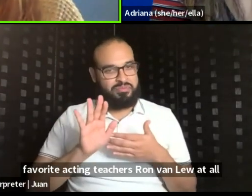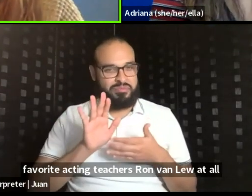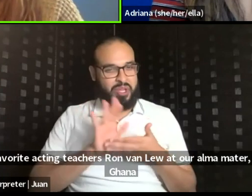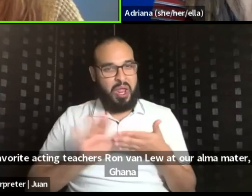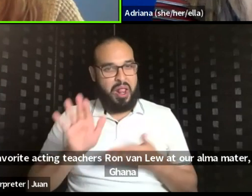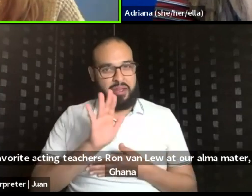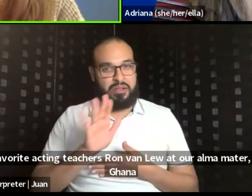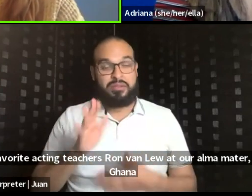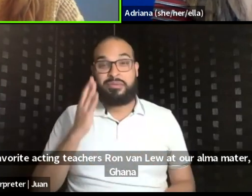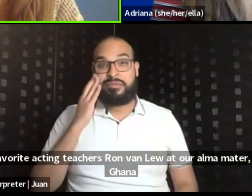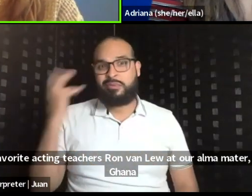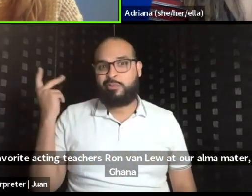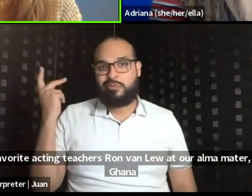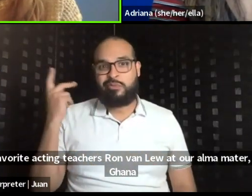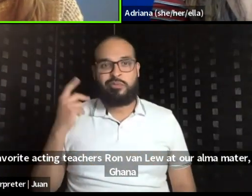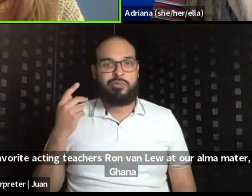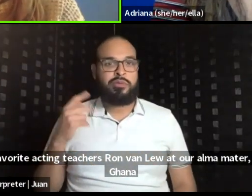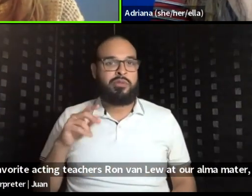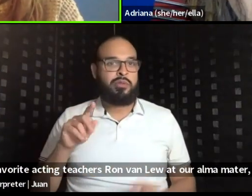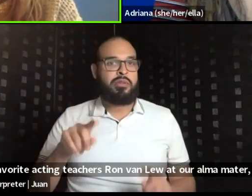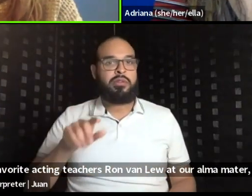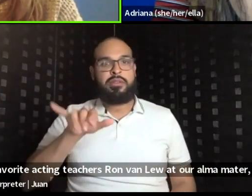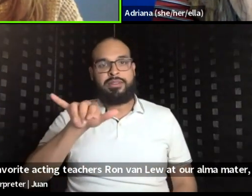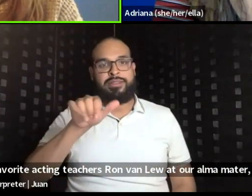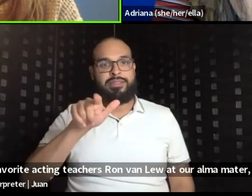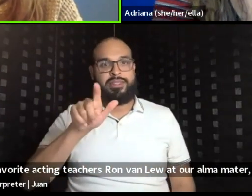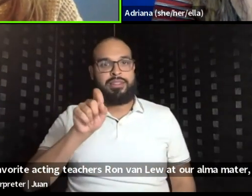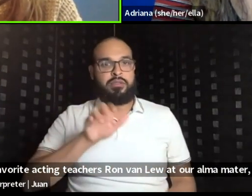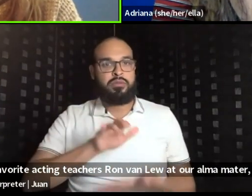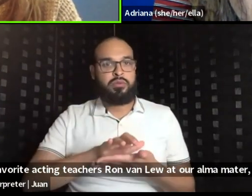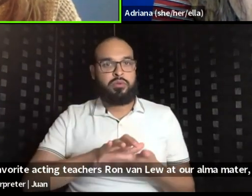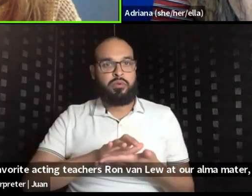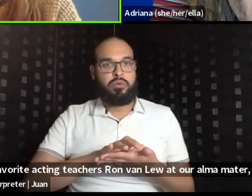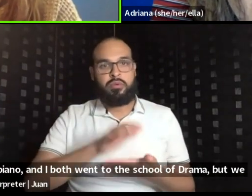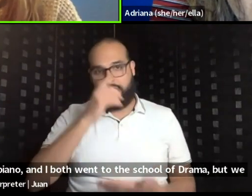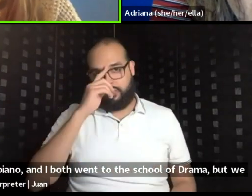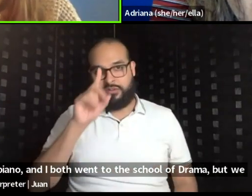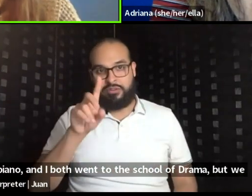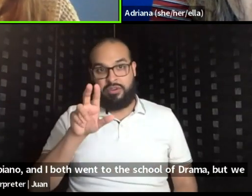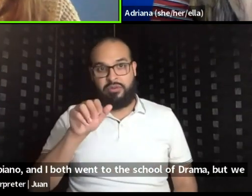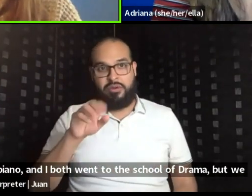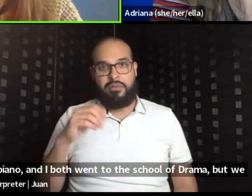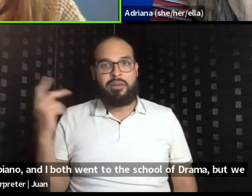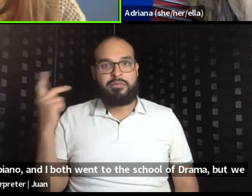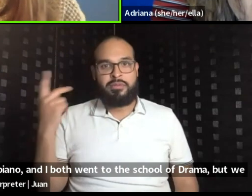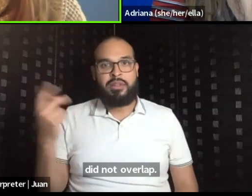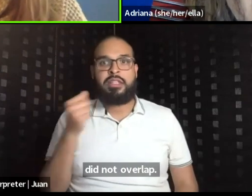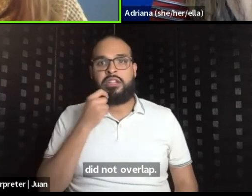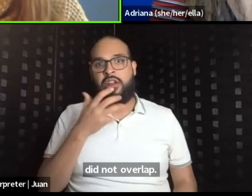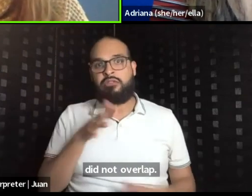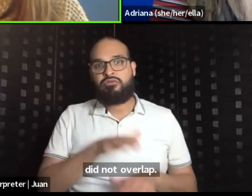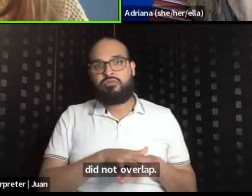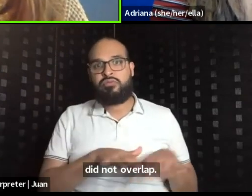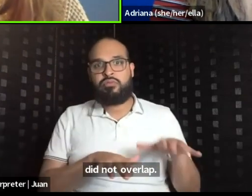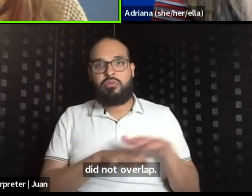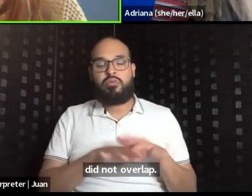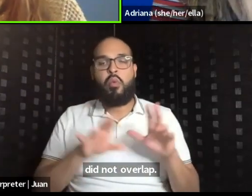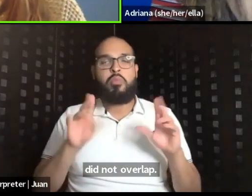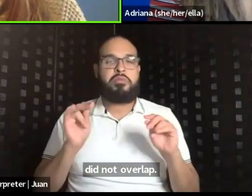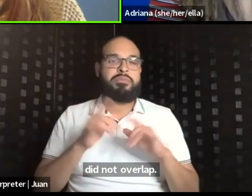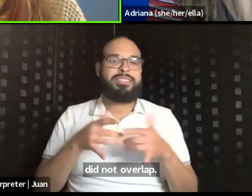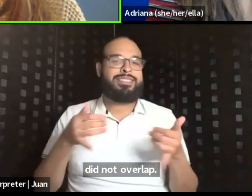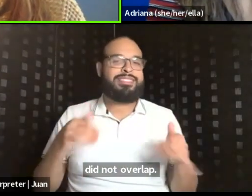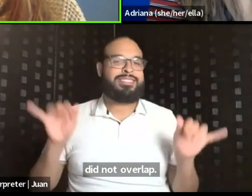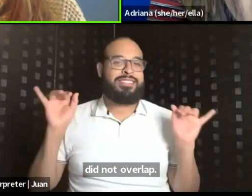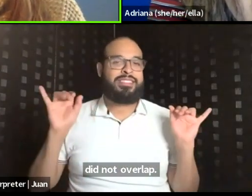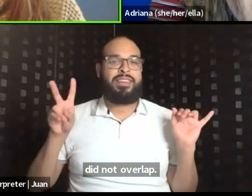And I both went to the Yale school of drama, but, um, we did not overlap, but it's okay. We're overlapping the best point of our lives. We run